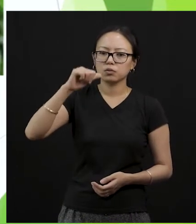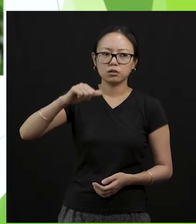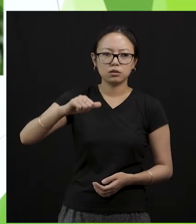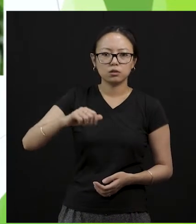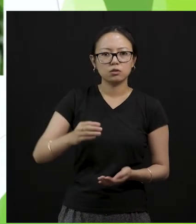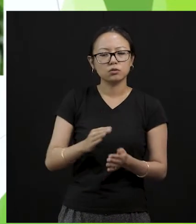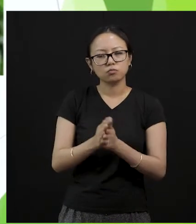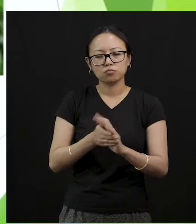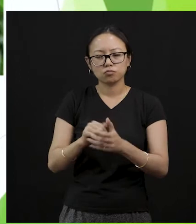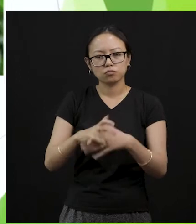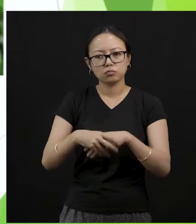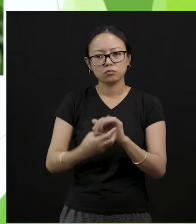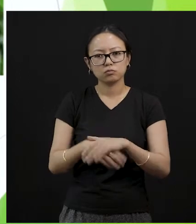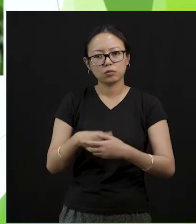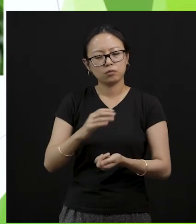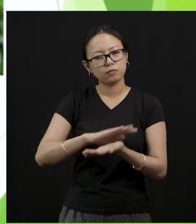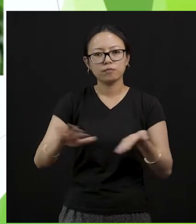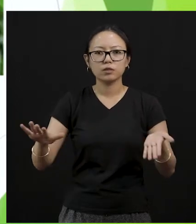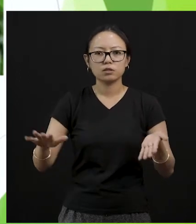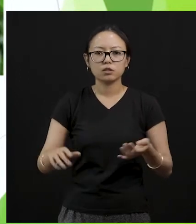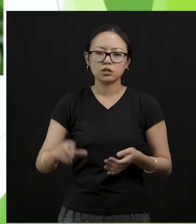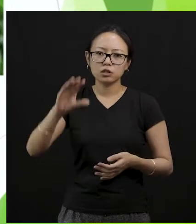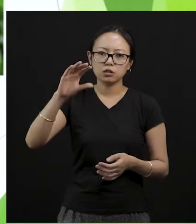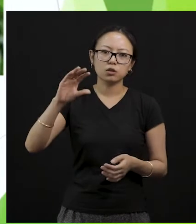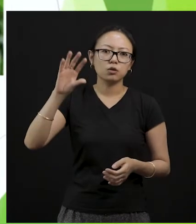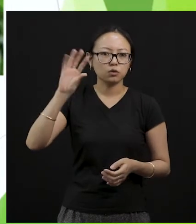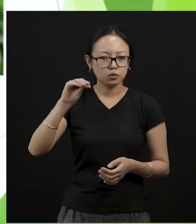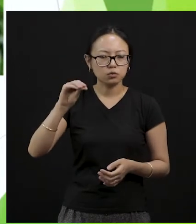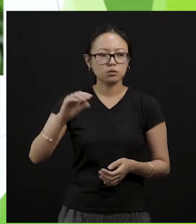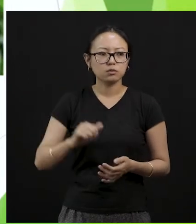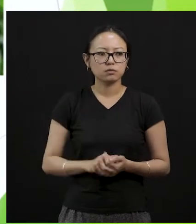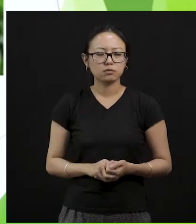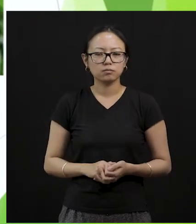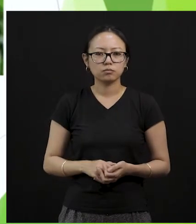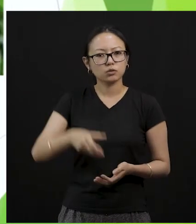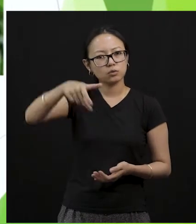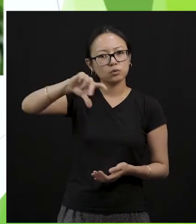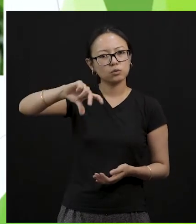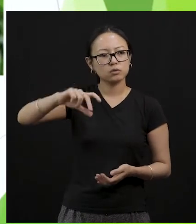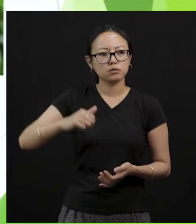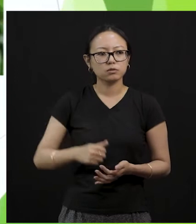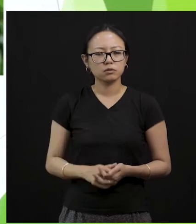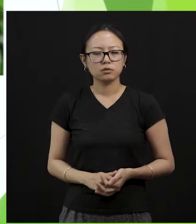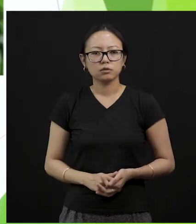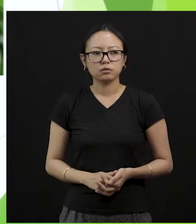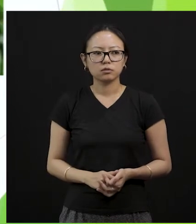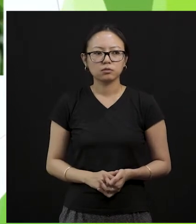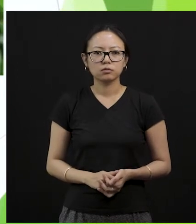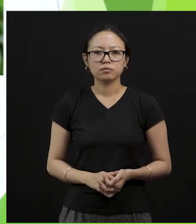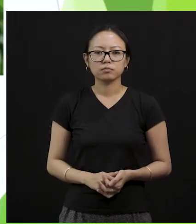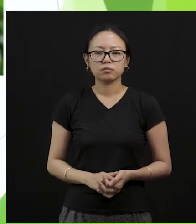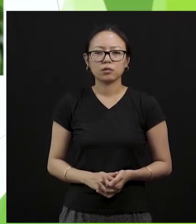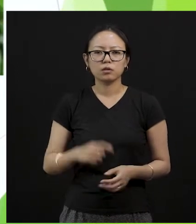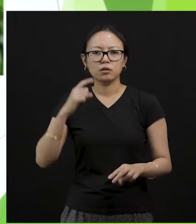rainwater. When it is raining make sure that you are storing the rainwater and when you are done storing the rainwater you're gonna use